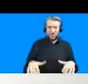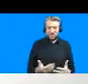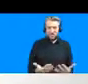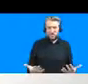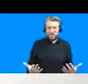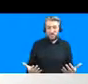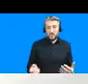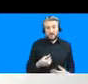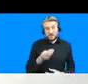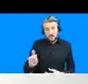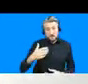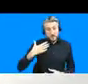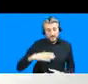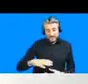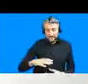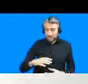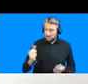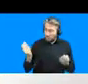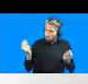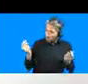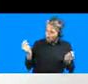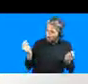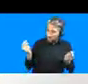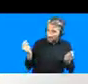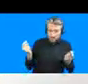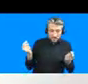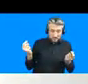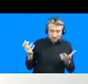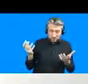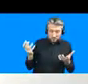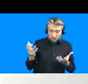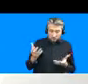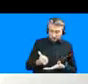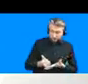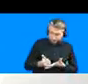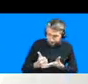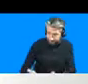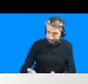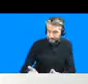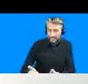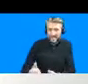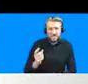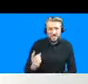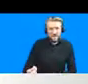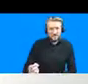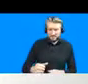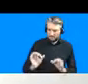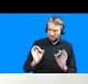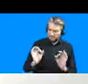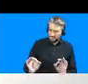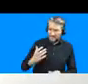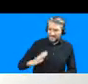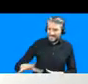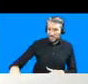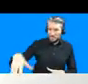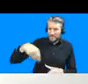resources while others you know simply are impossible without meaningful civic engagement and participation you know and the